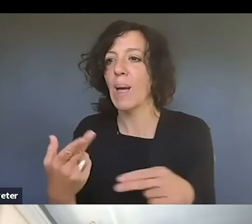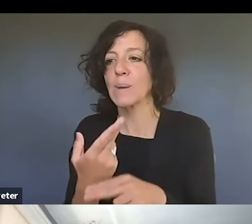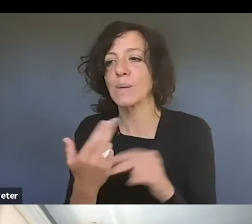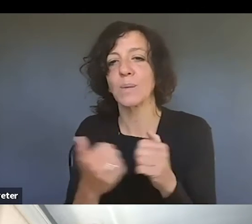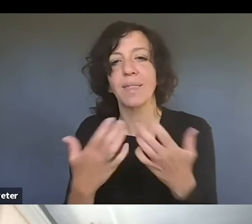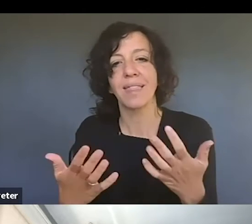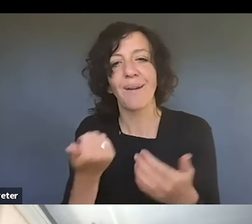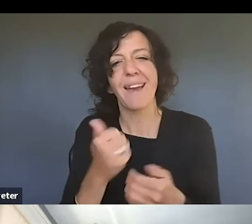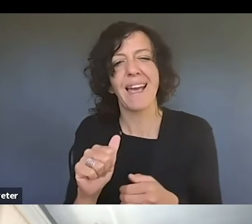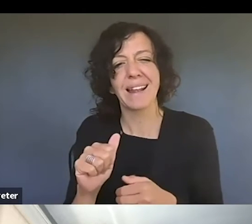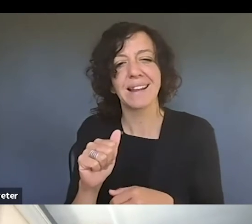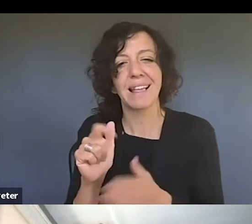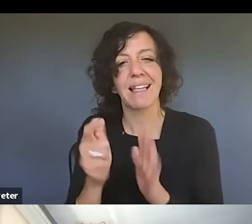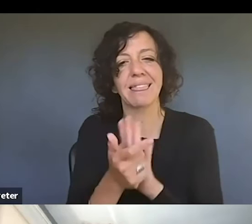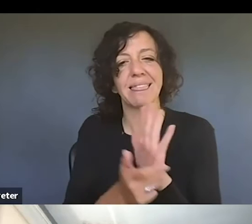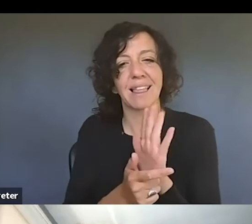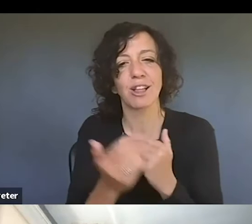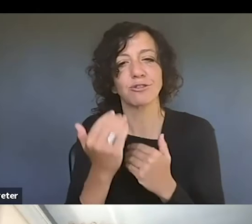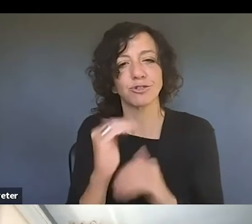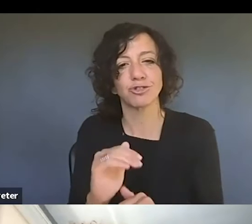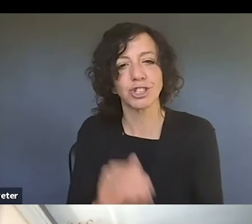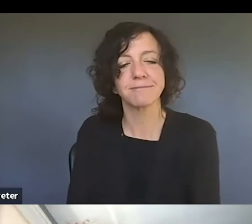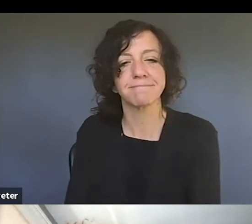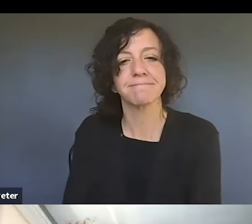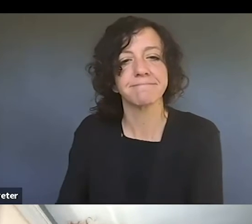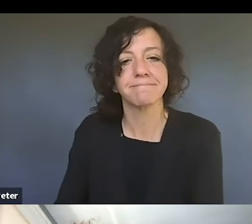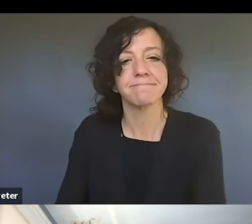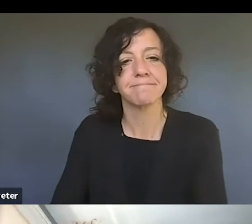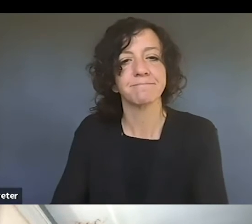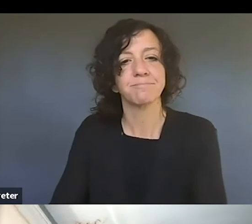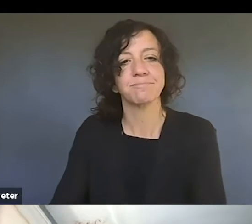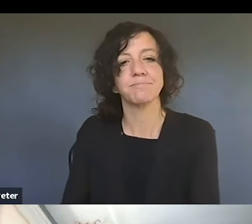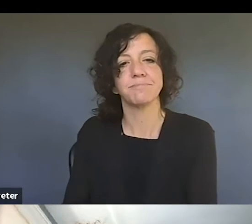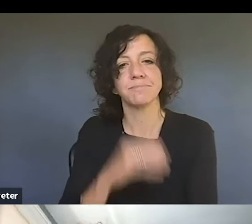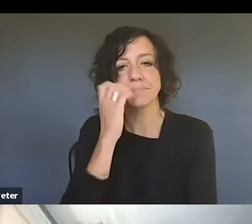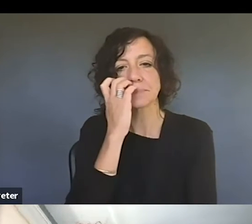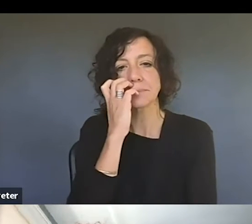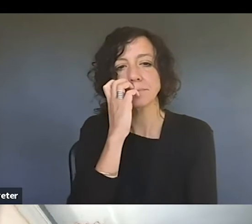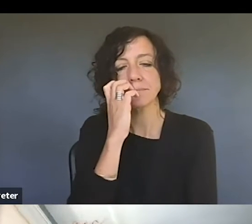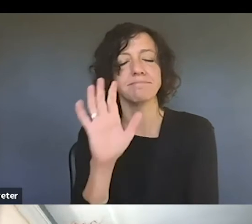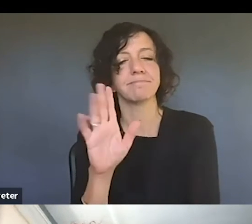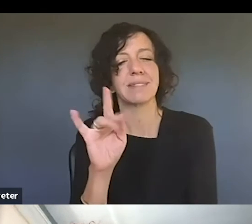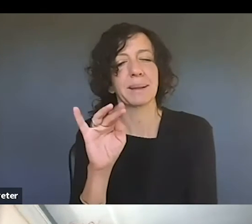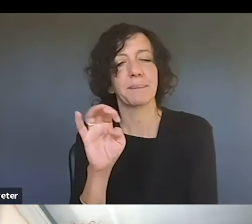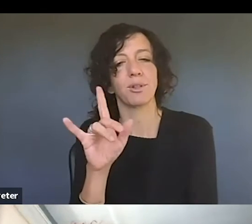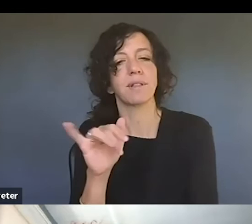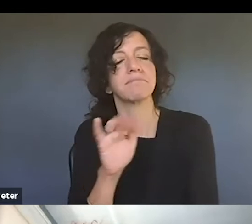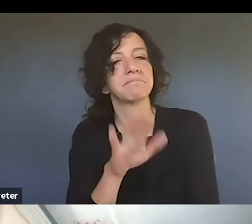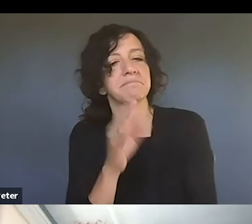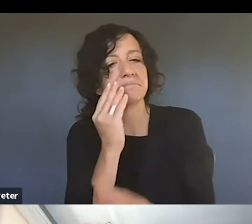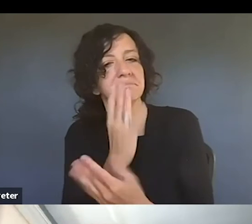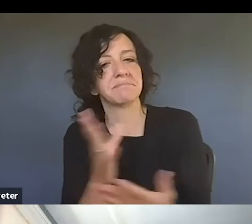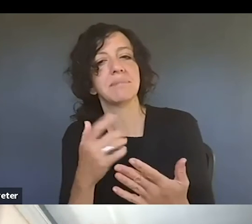And then, so I, I'm going to do a quick housekeeping point. Um, one is, is that I've been putting links into for resources